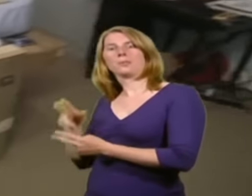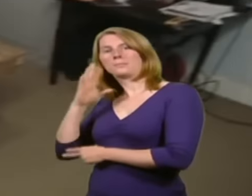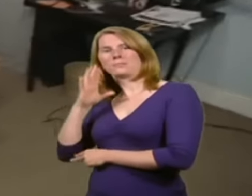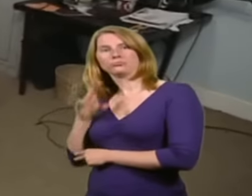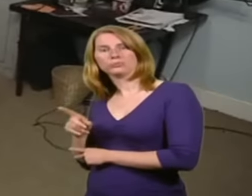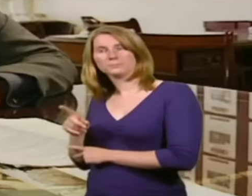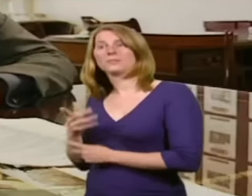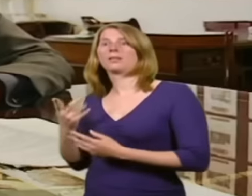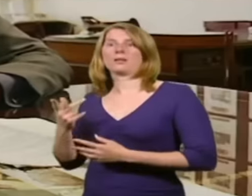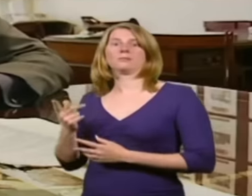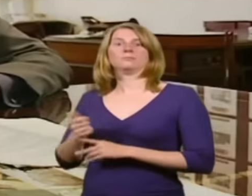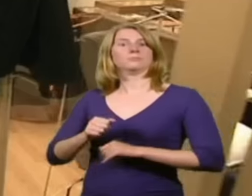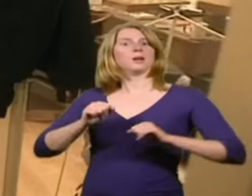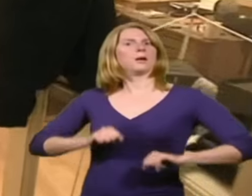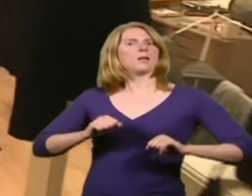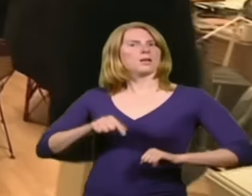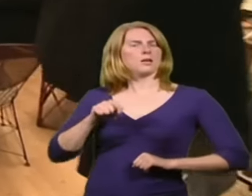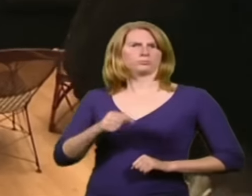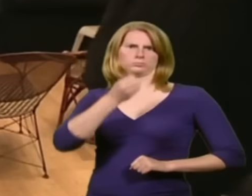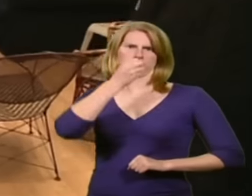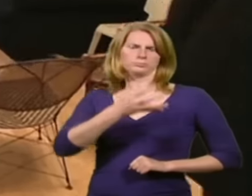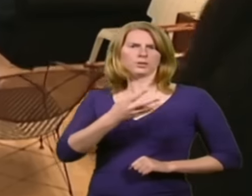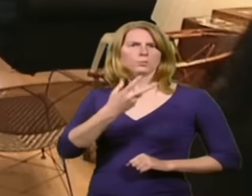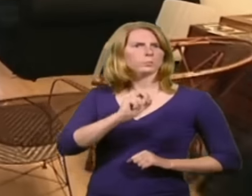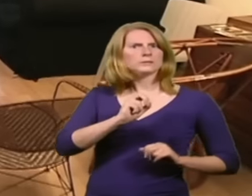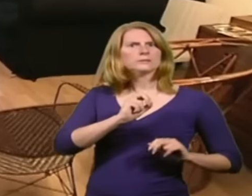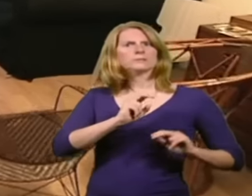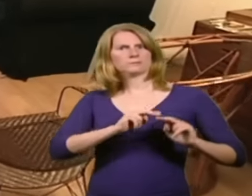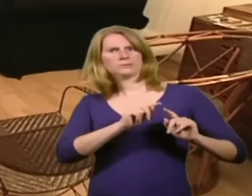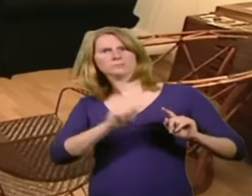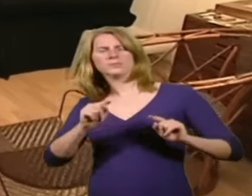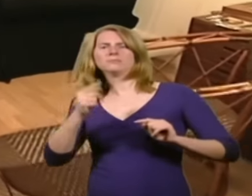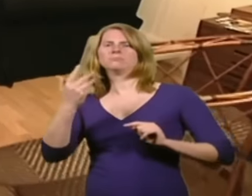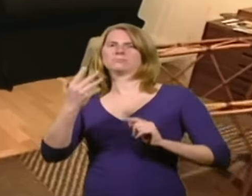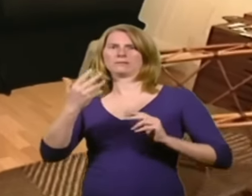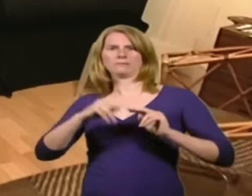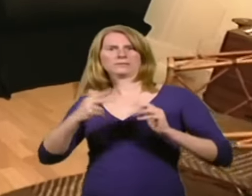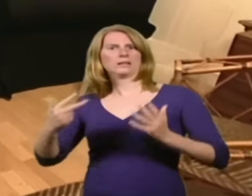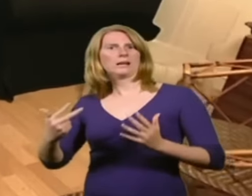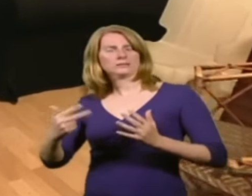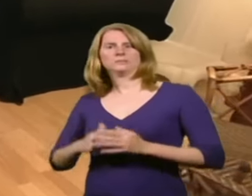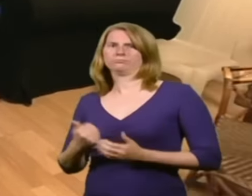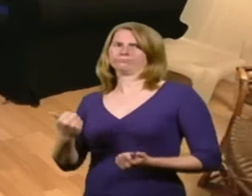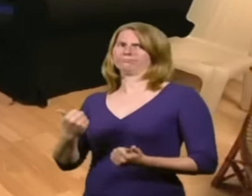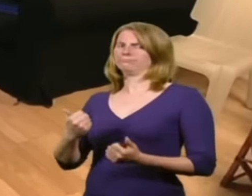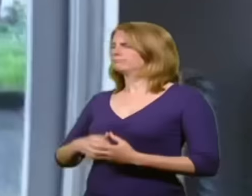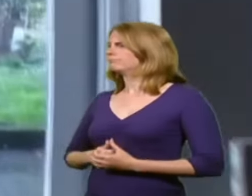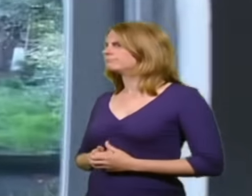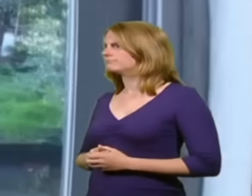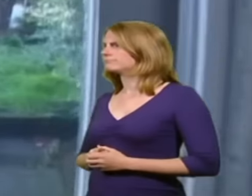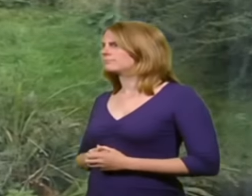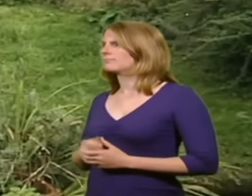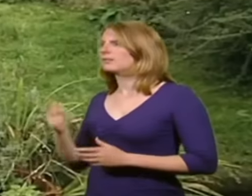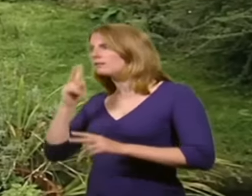And then you've got a lovely 20-foot by 10-foot-8 reception room. This great long room, overlooking patio doors